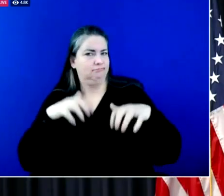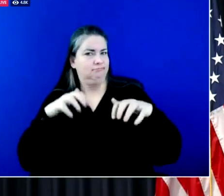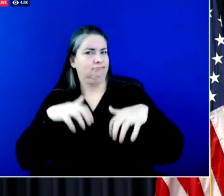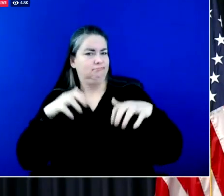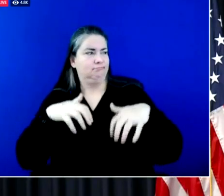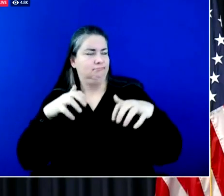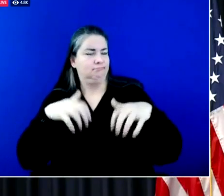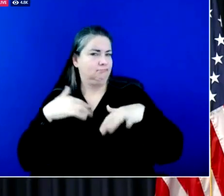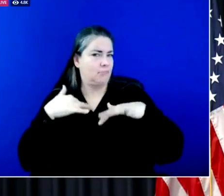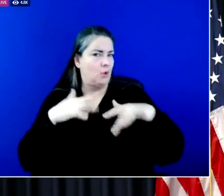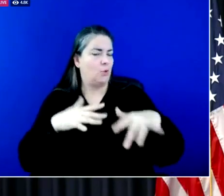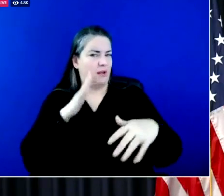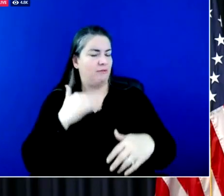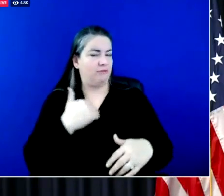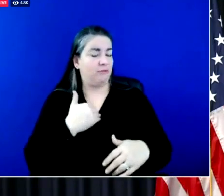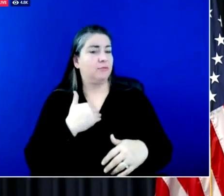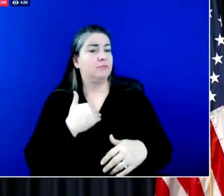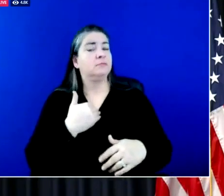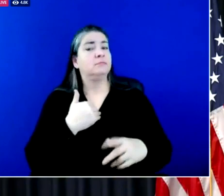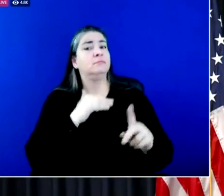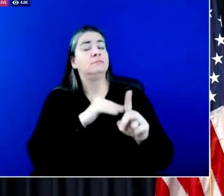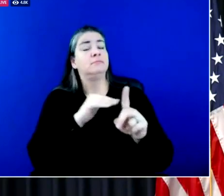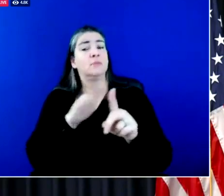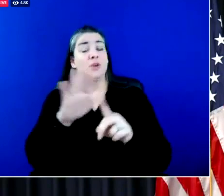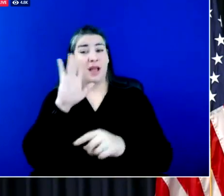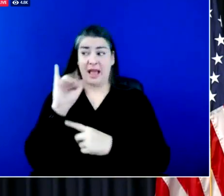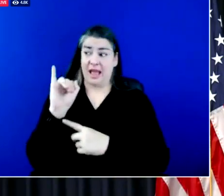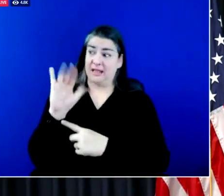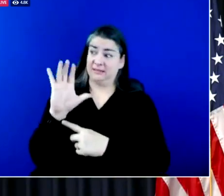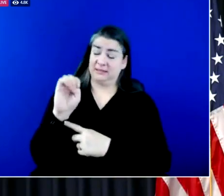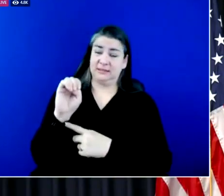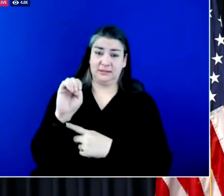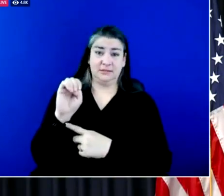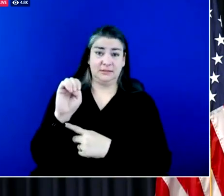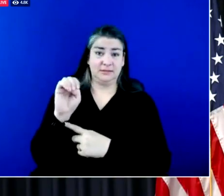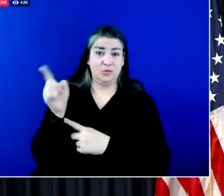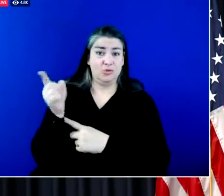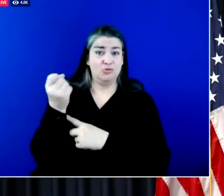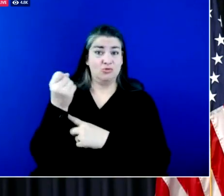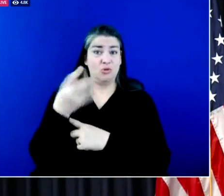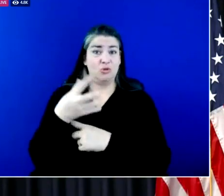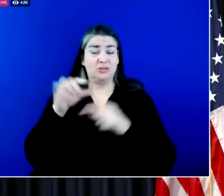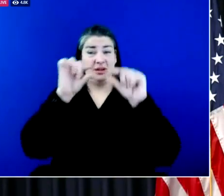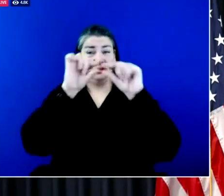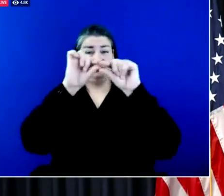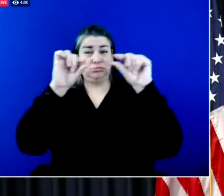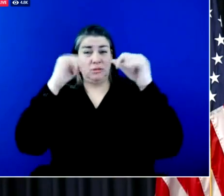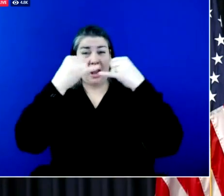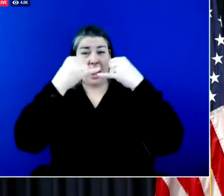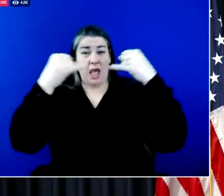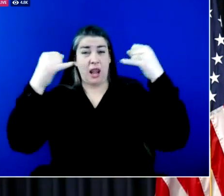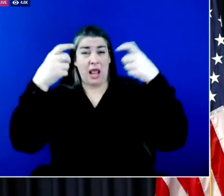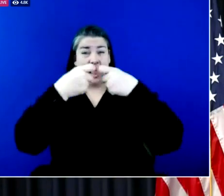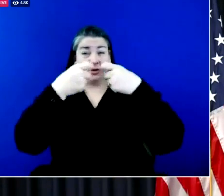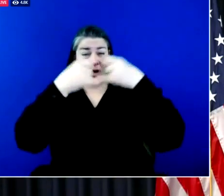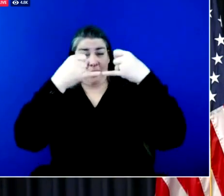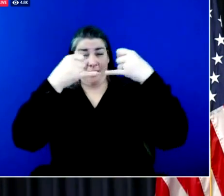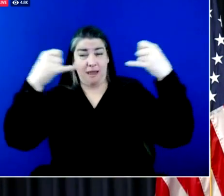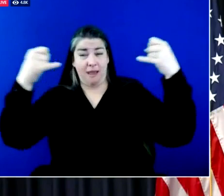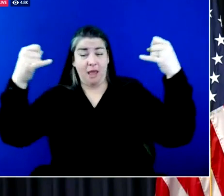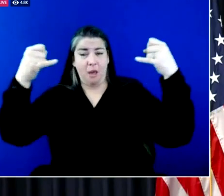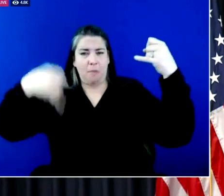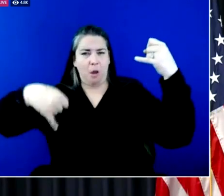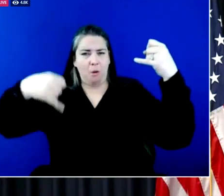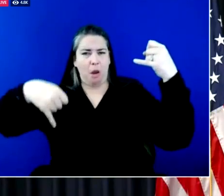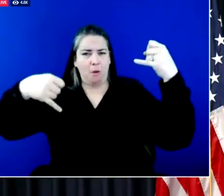icing has and continues to cause down power lines and power outages. We still have a ways to go before we